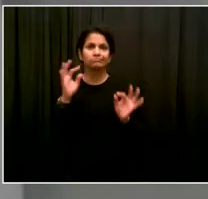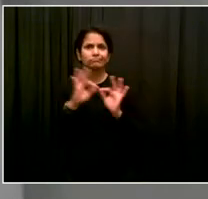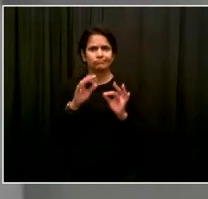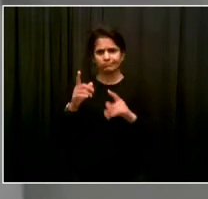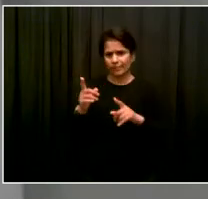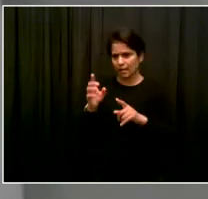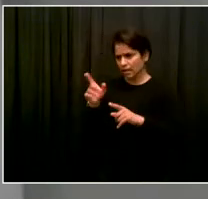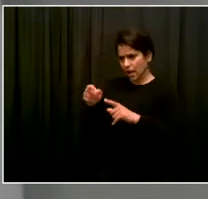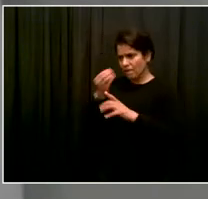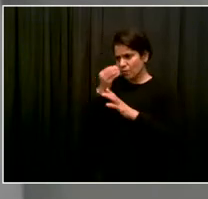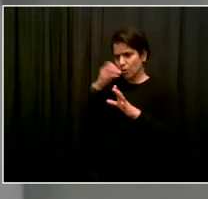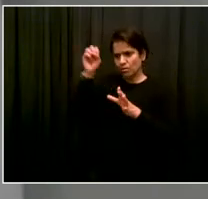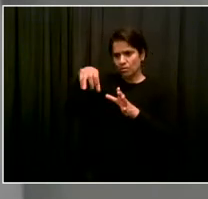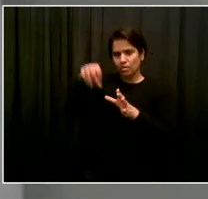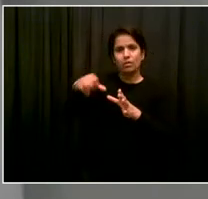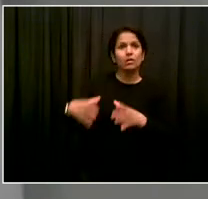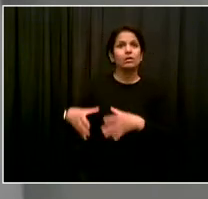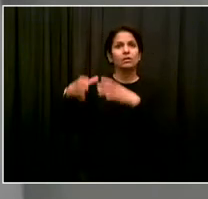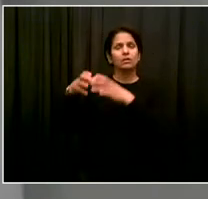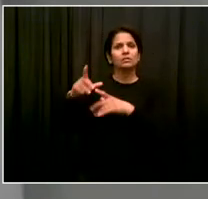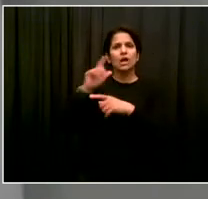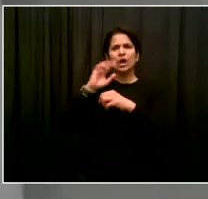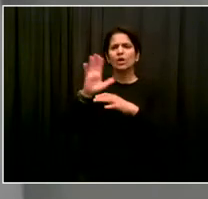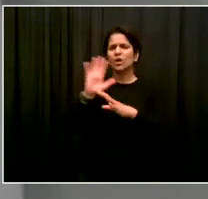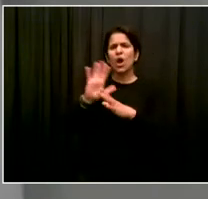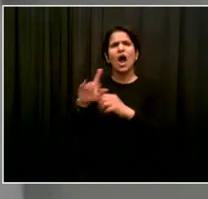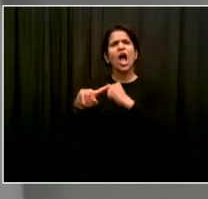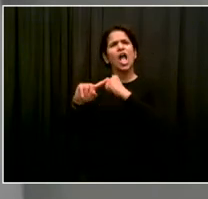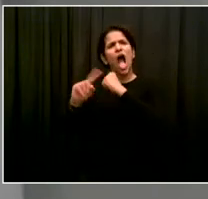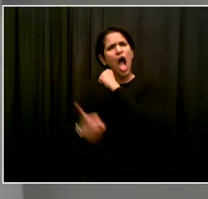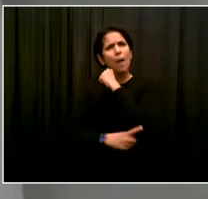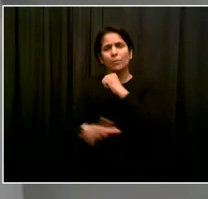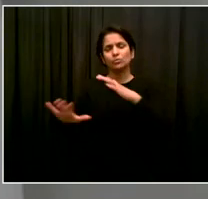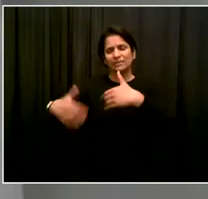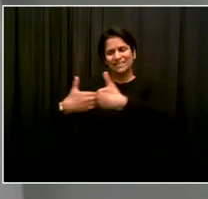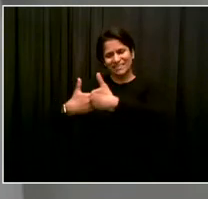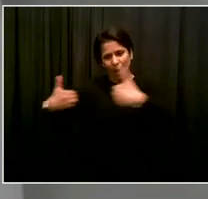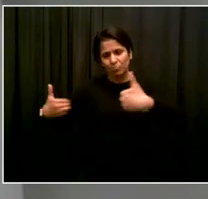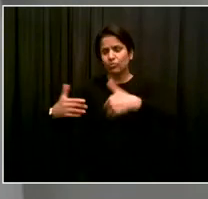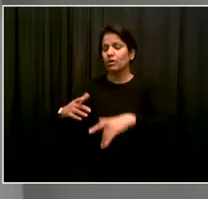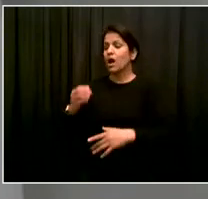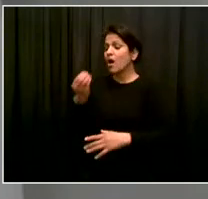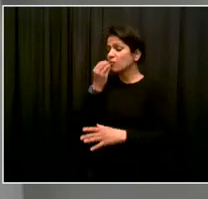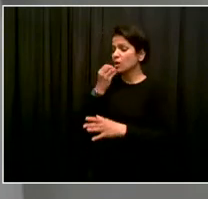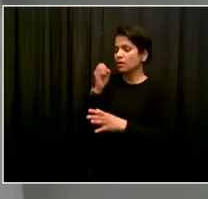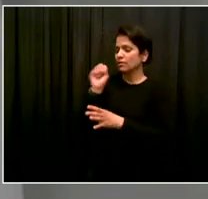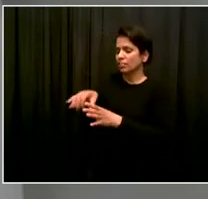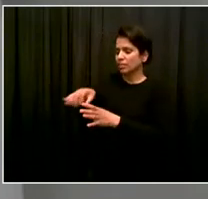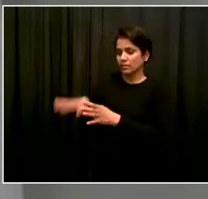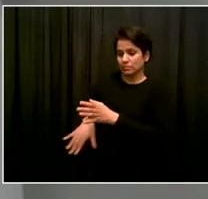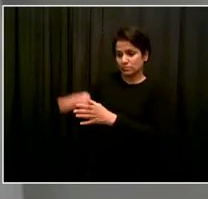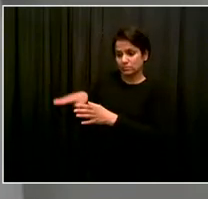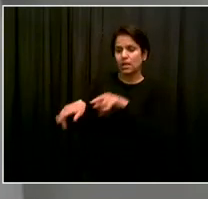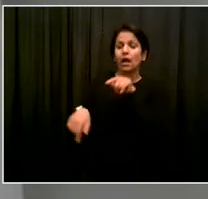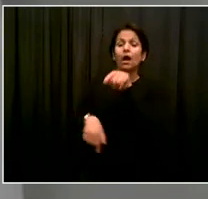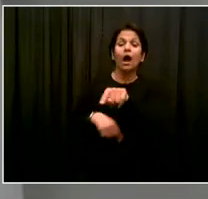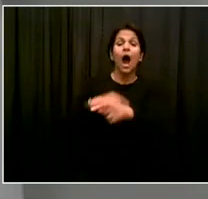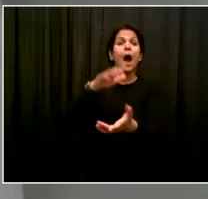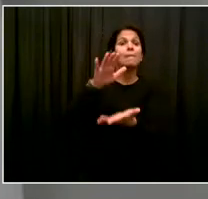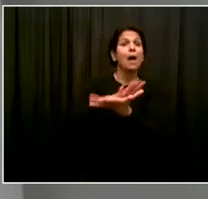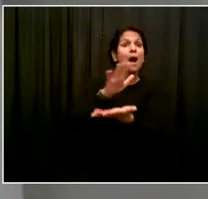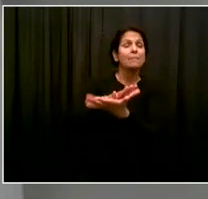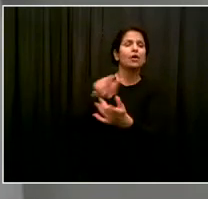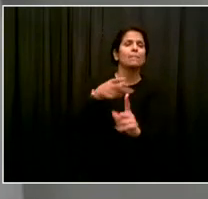their effort here to bring back the composting program in New York City. I am sitting in Stuyvesant Town, which has always been one of the larger